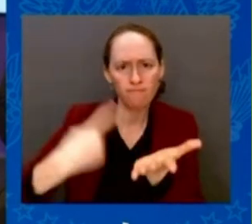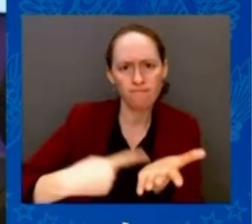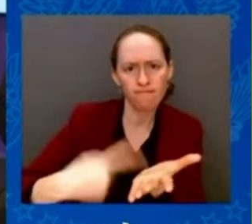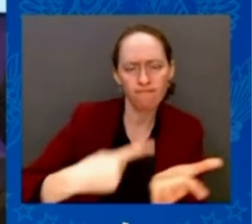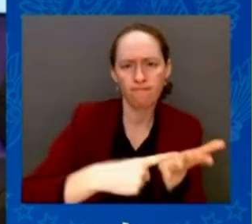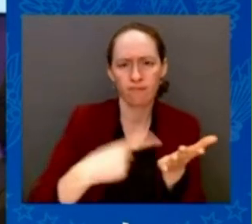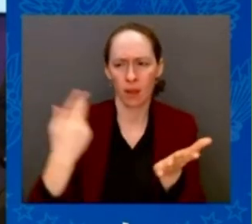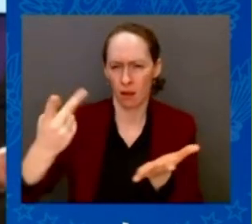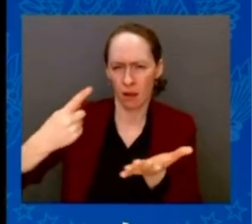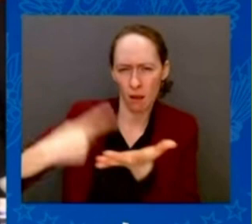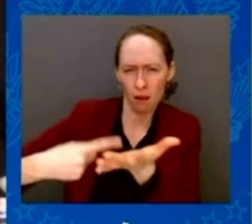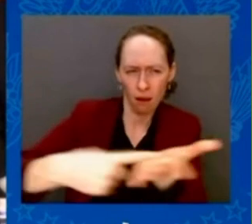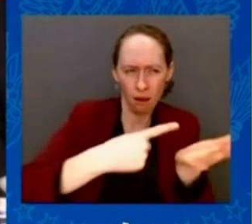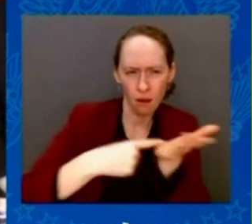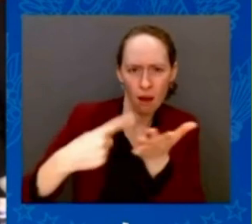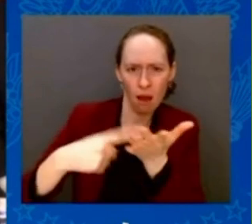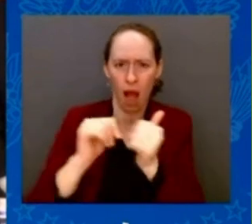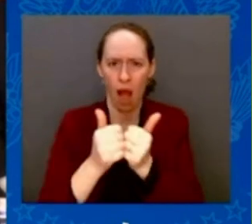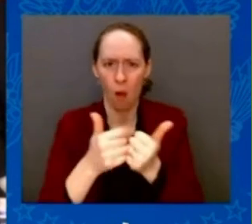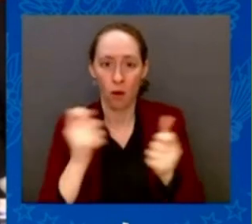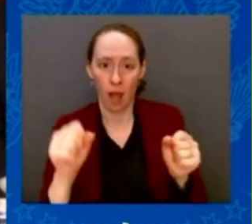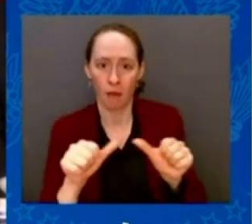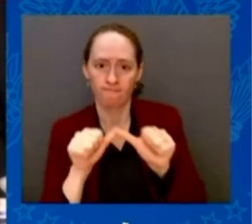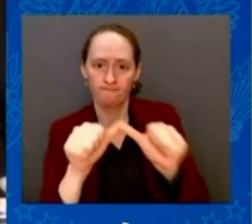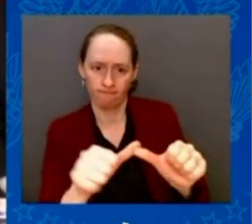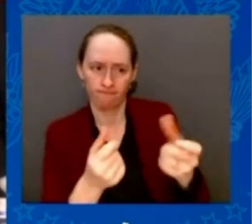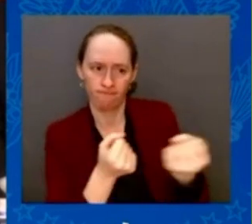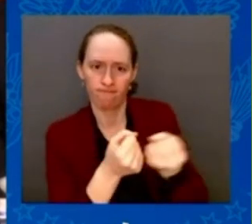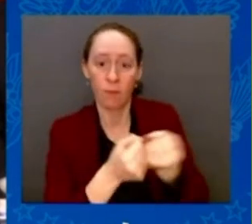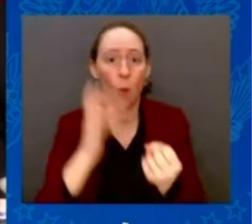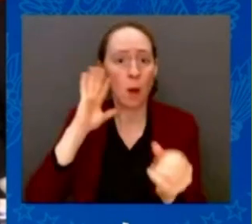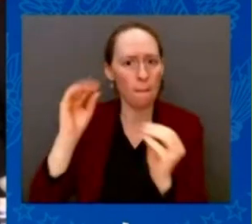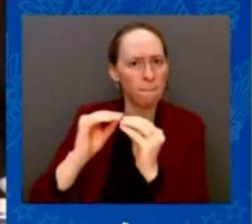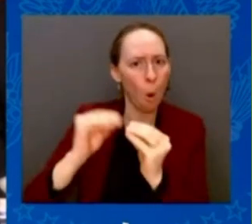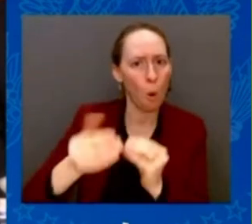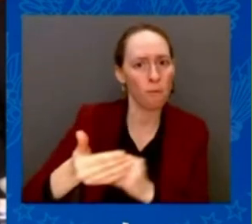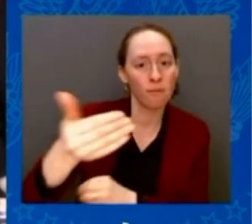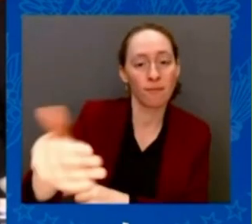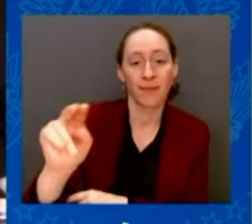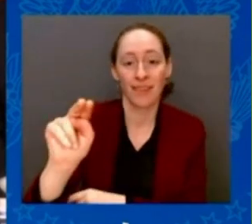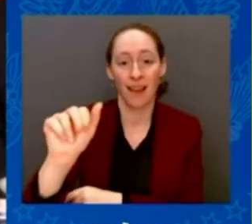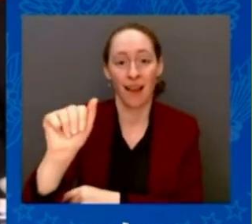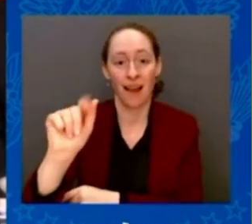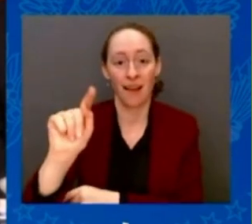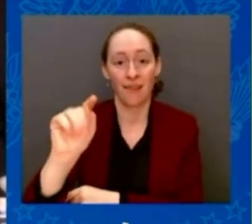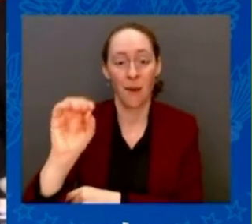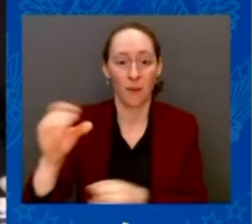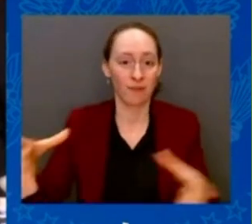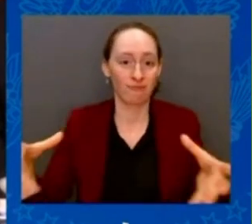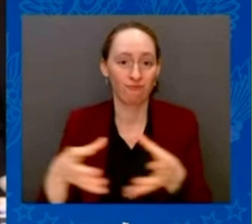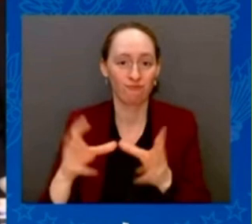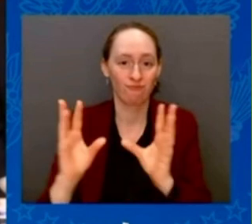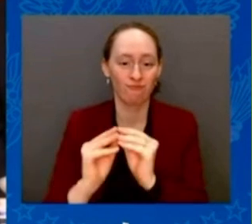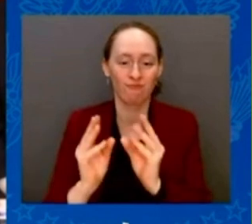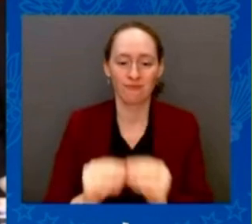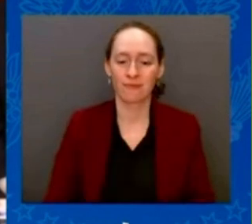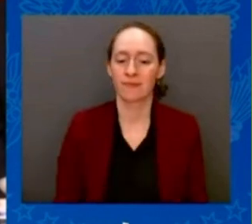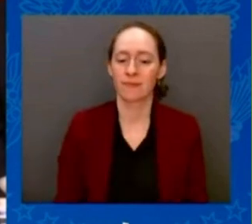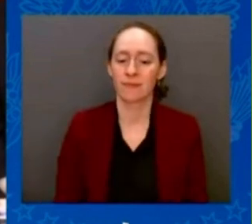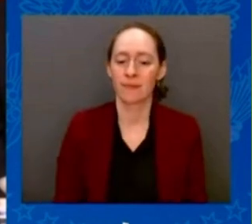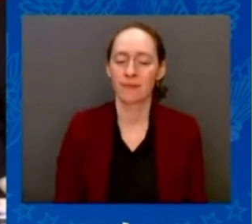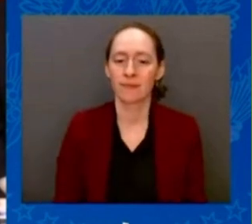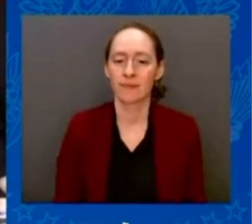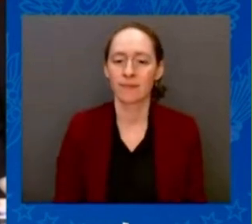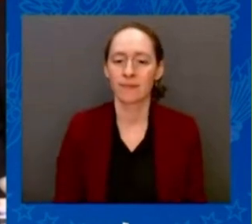much. Thank you very much, Mr. President. And now I give the floor to the co-host of